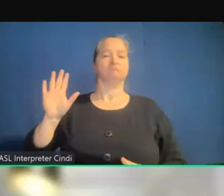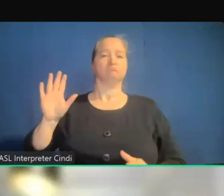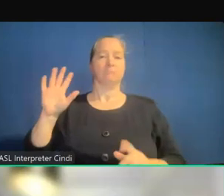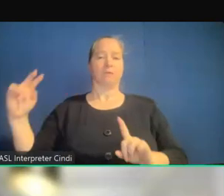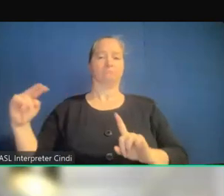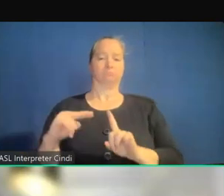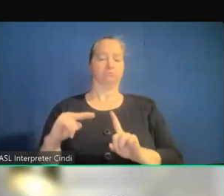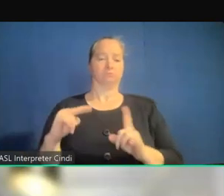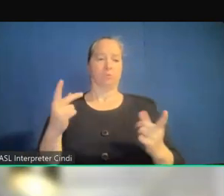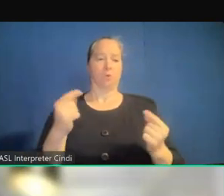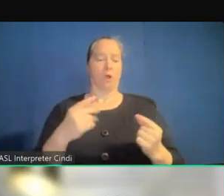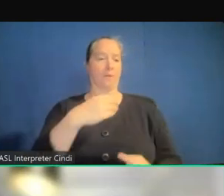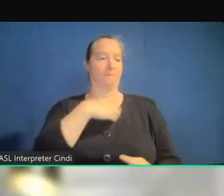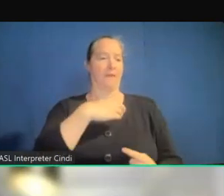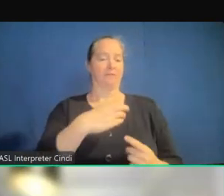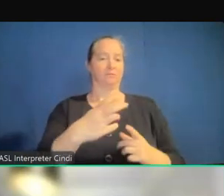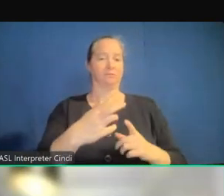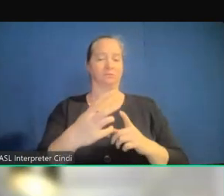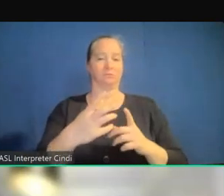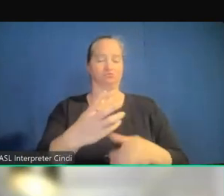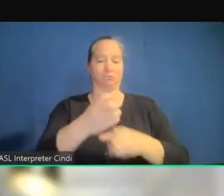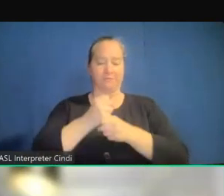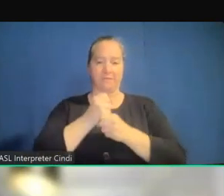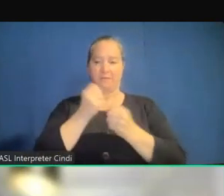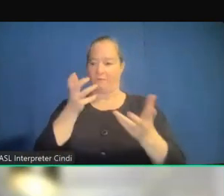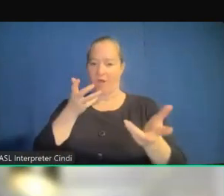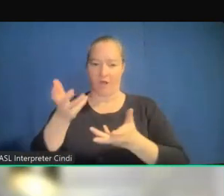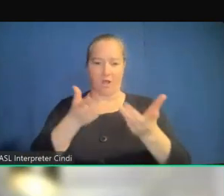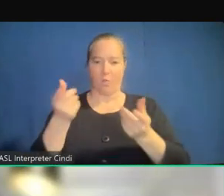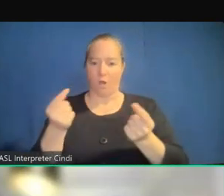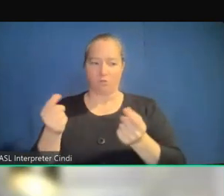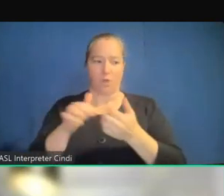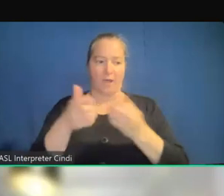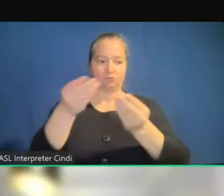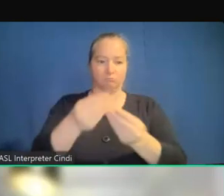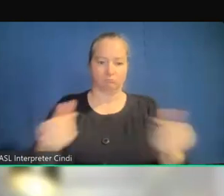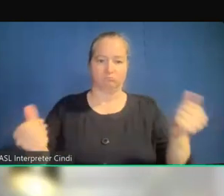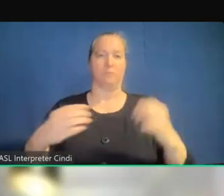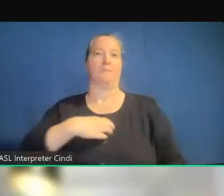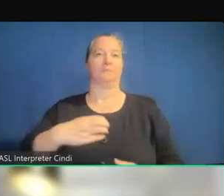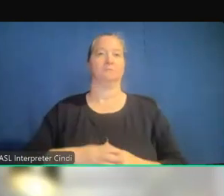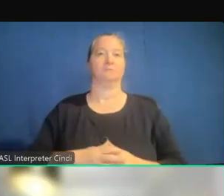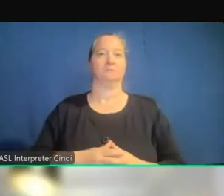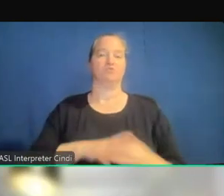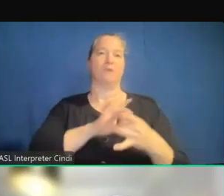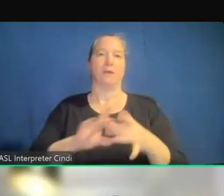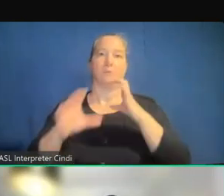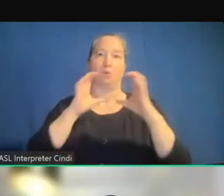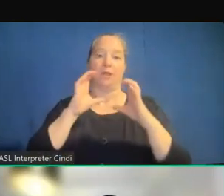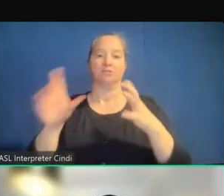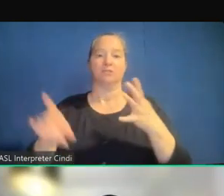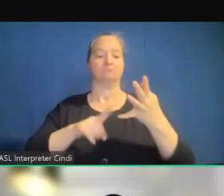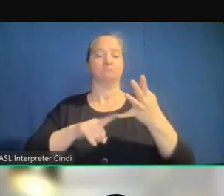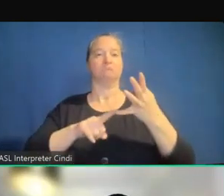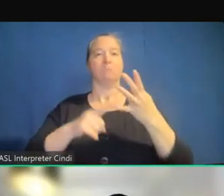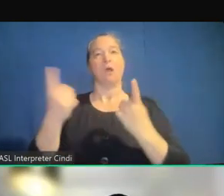triage complaints, and handles complaints dealing with effective communication concerns. And lastly, we'll have time for questions